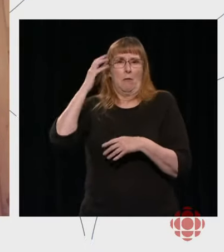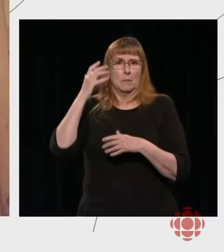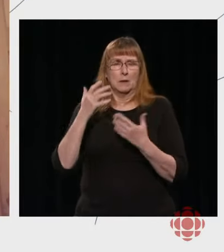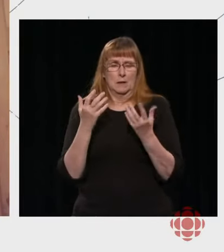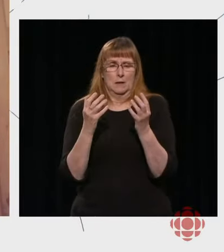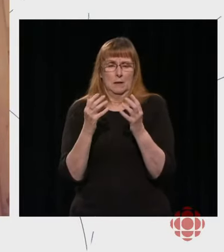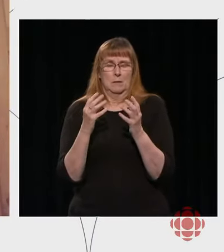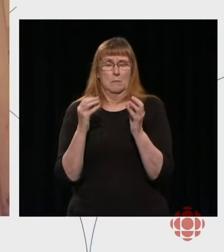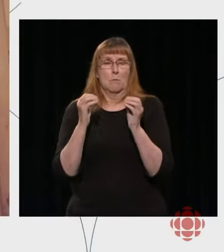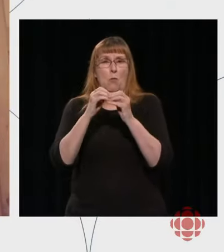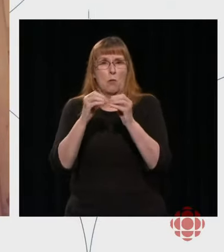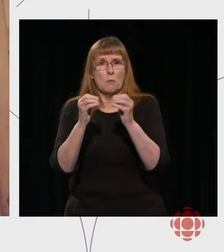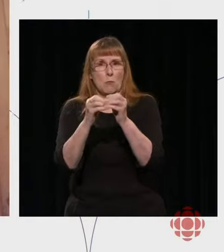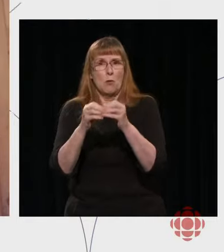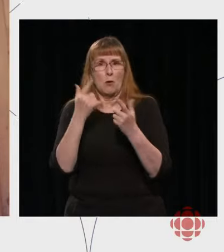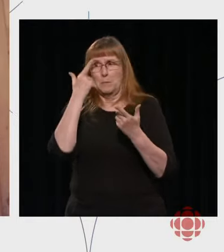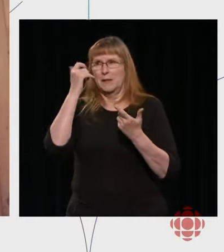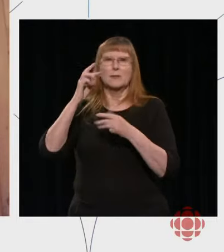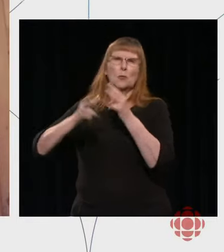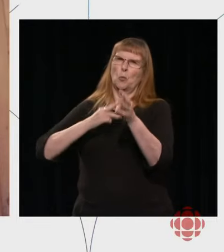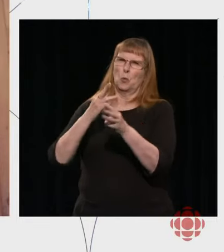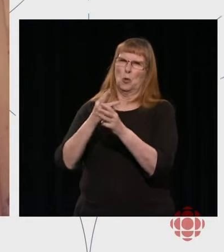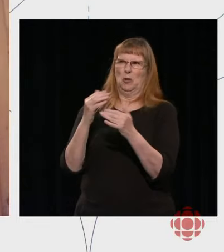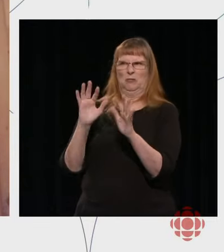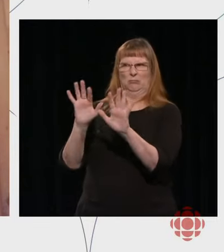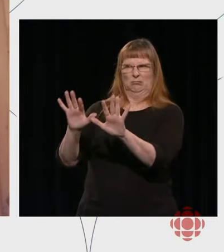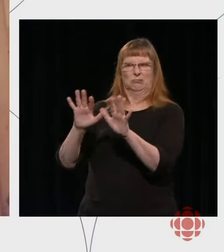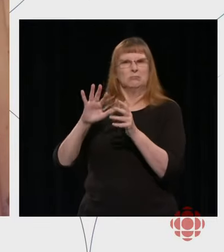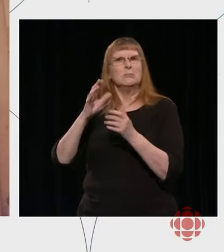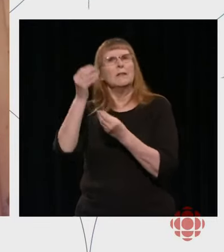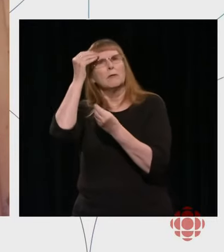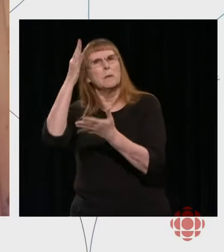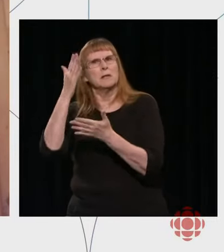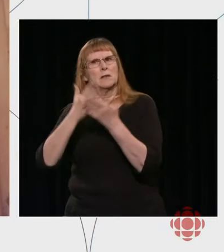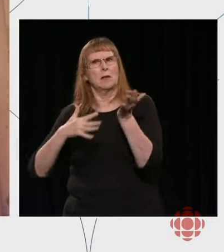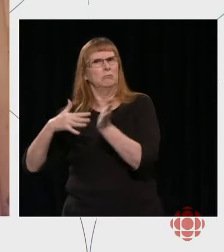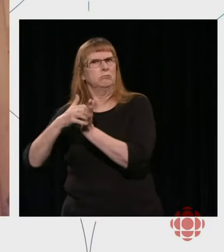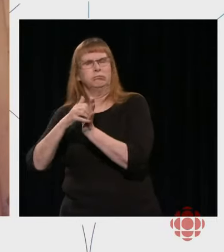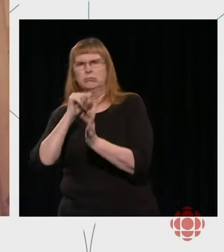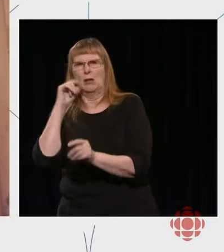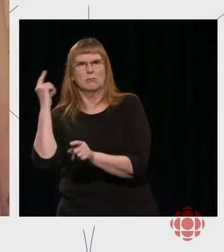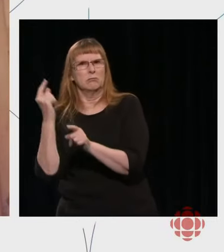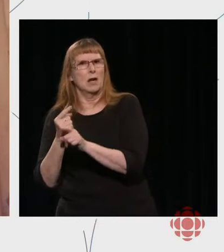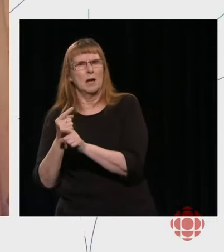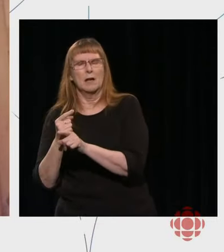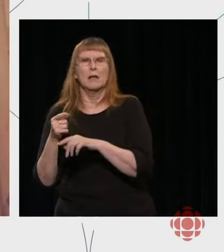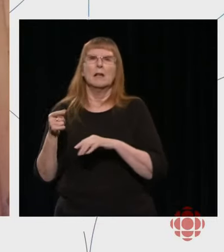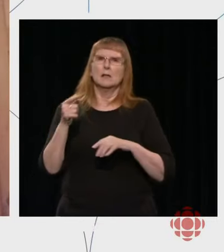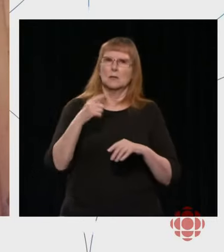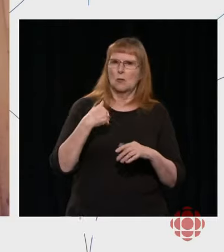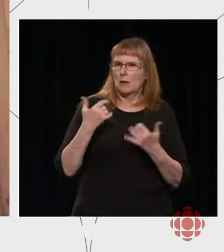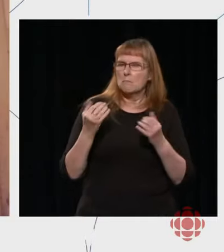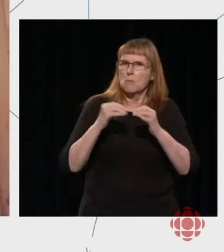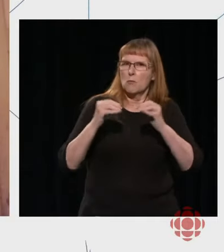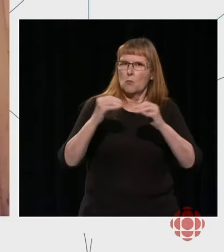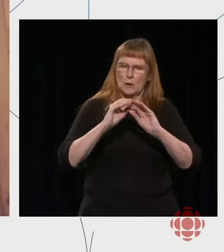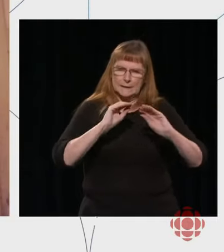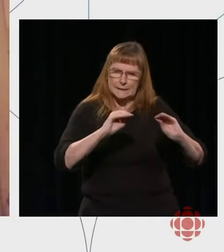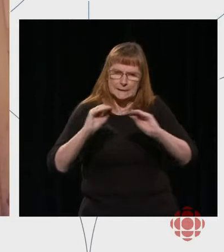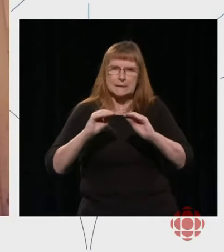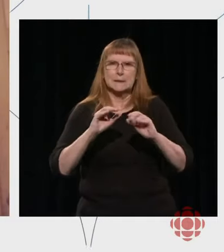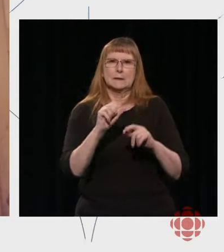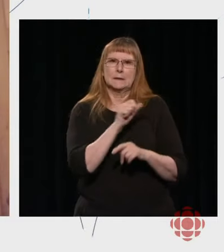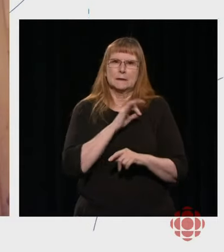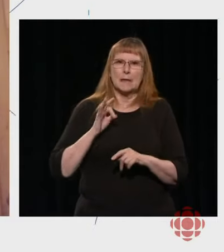disinformation and in the vastness of what we're trying to cover. So the questions are really fair one and one that we work away